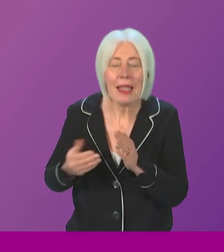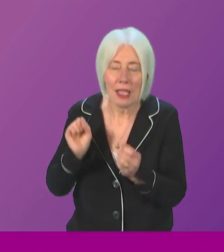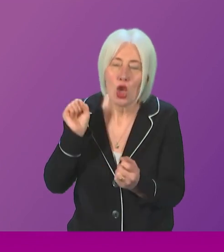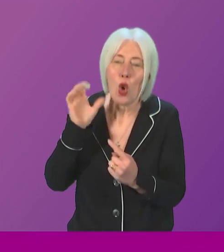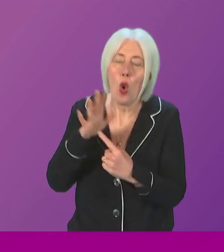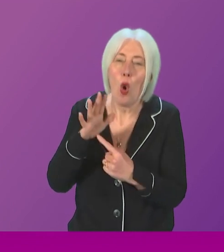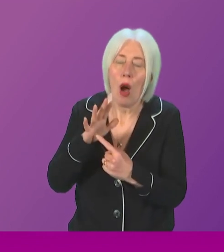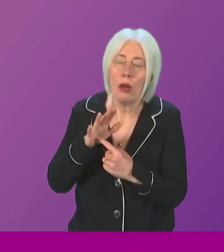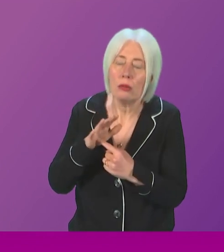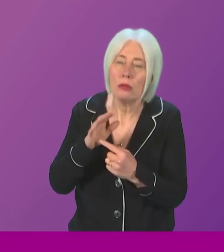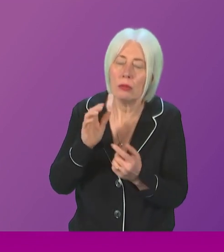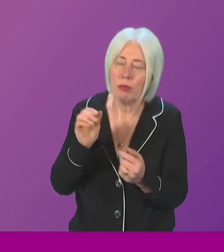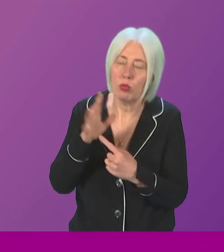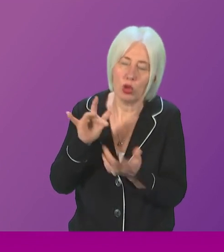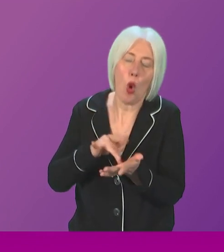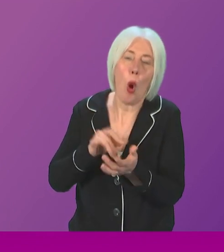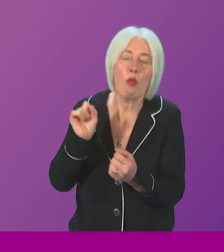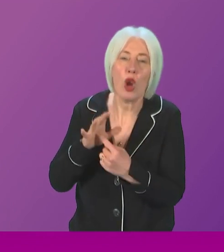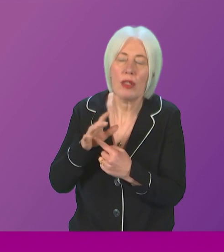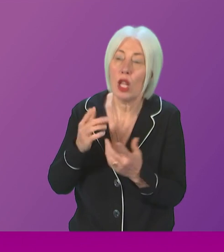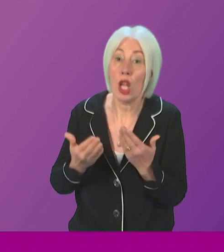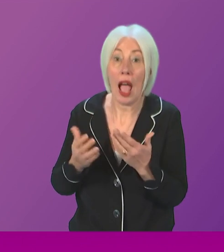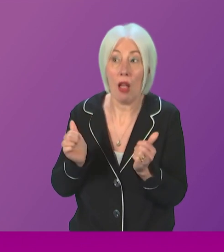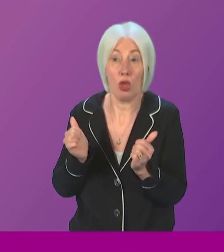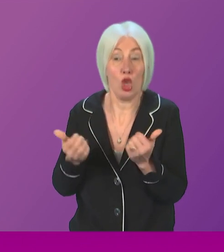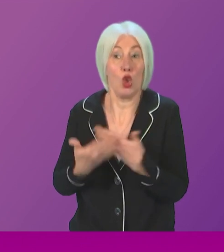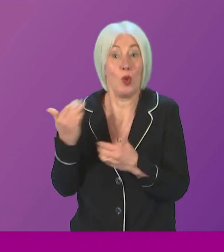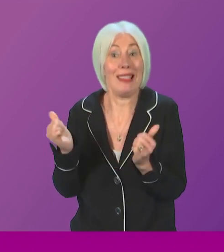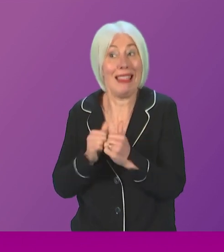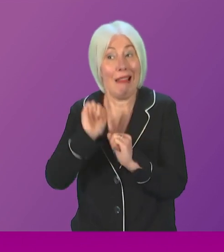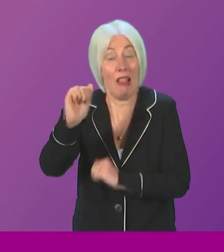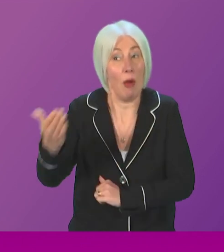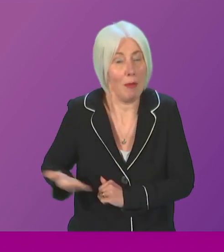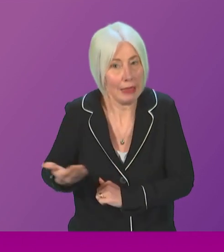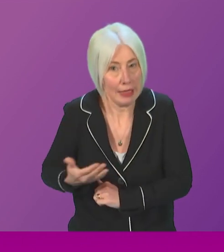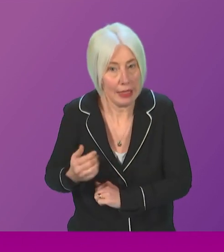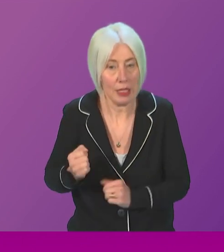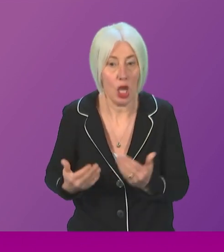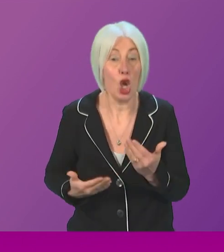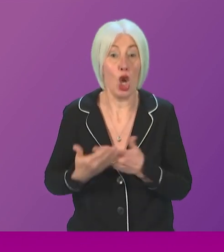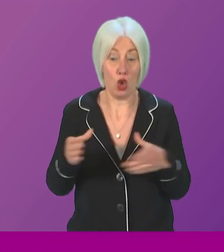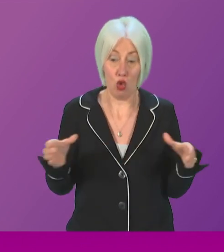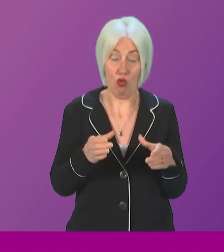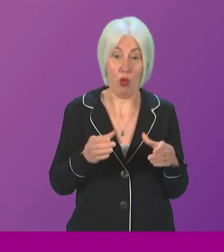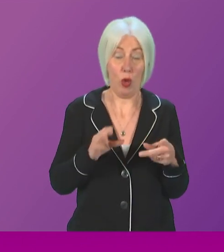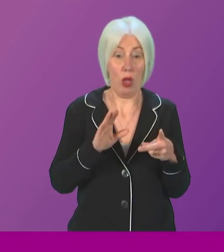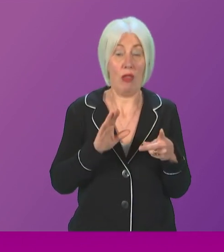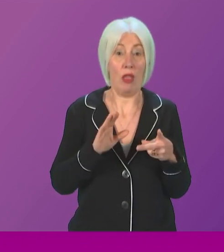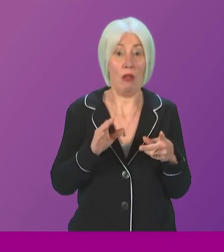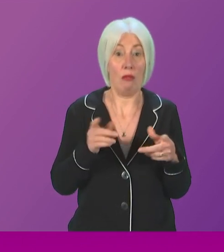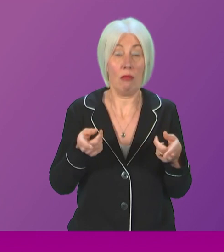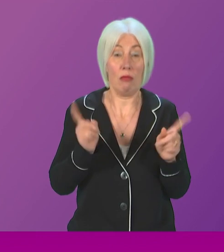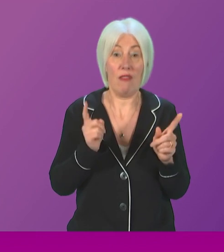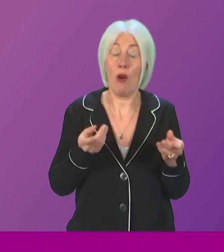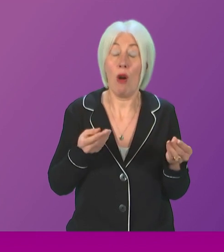set out plans to agree a new deal for businesses and the introduction of a new group co-chaired by the Cabinet Secretary for the Wellbeing